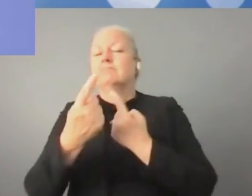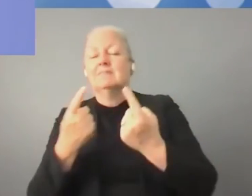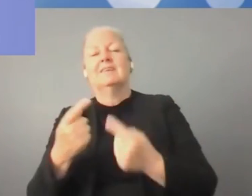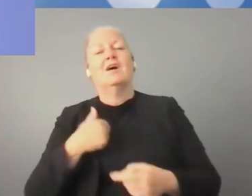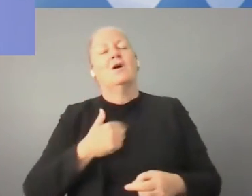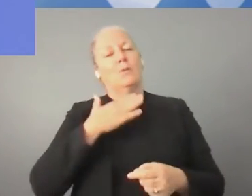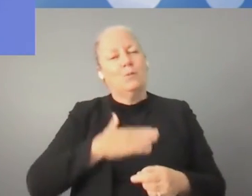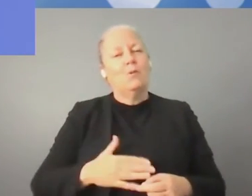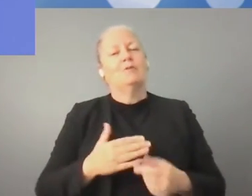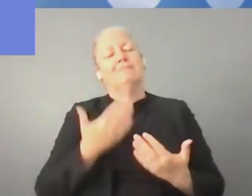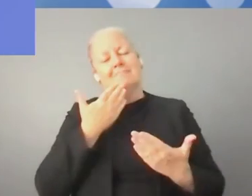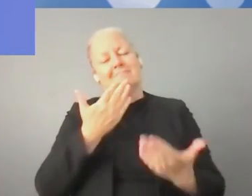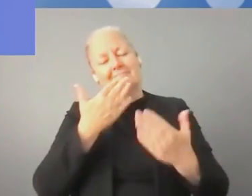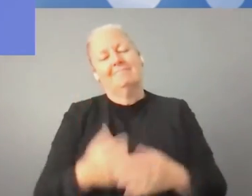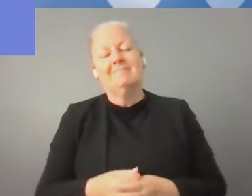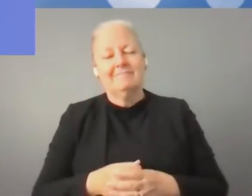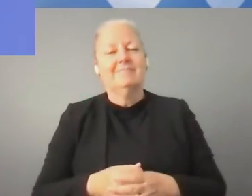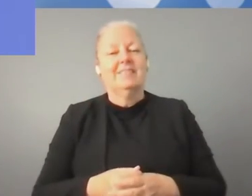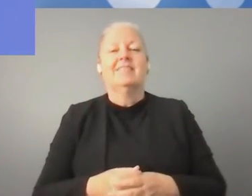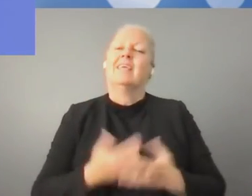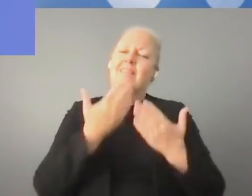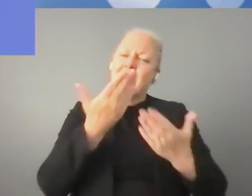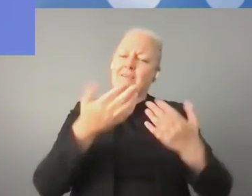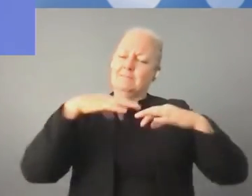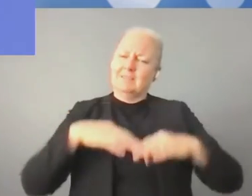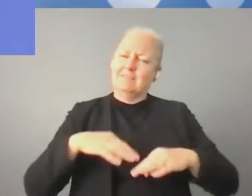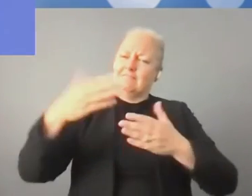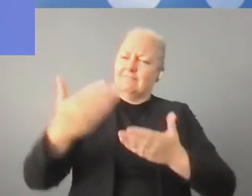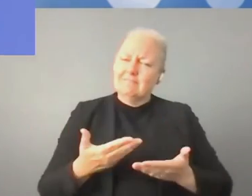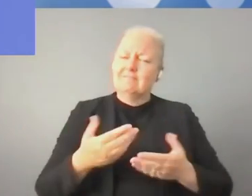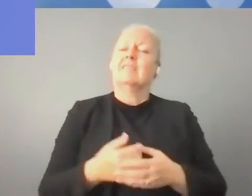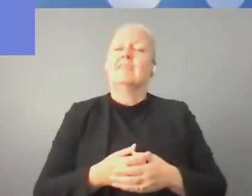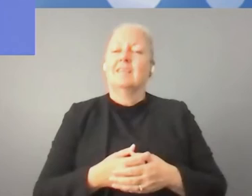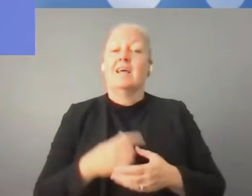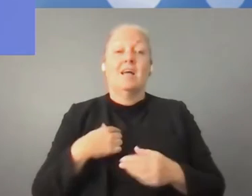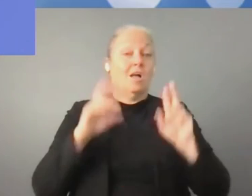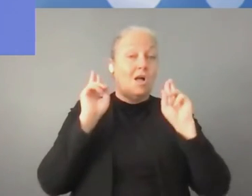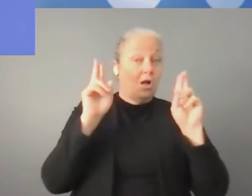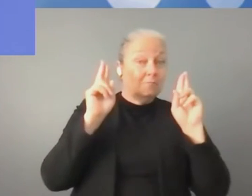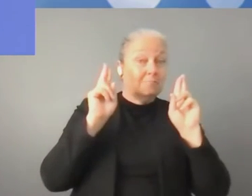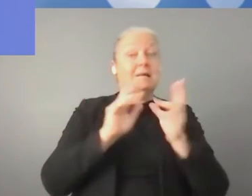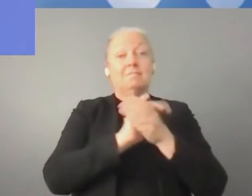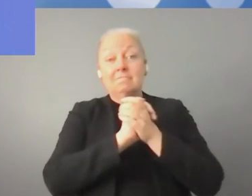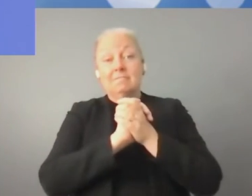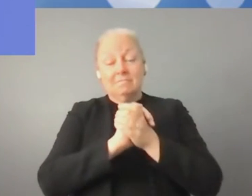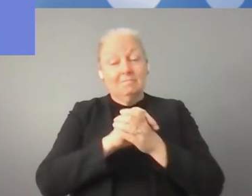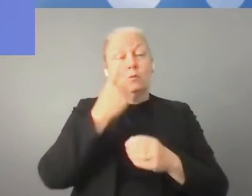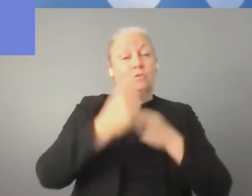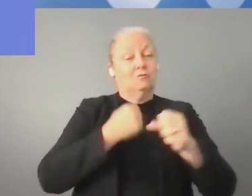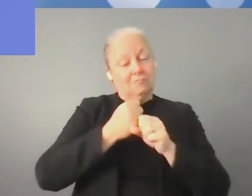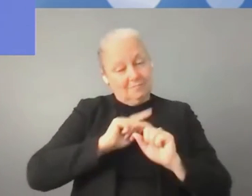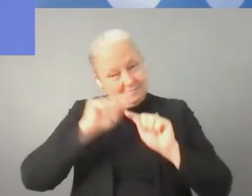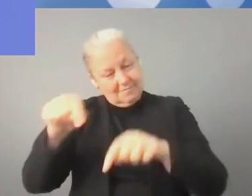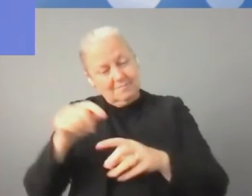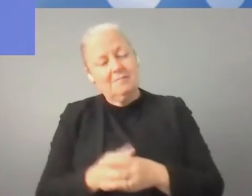Thank you so much. Thank you, minister, for the invitation. So, I hope that we will do our best to visit Ethiopia next year. Ms. President, your perspective.